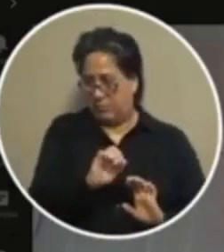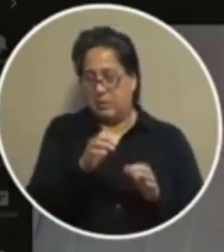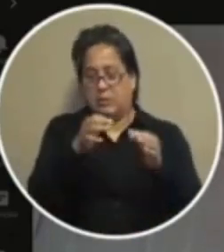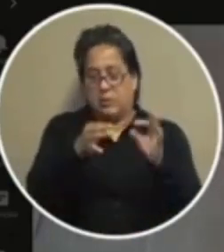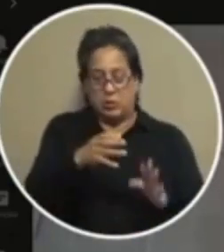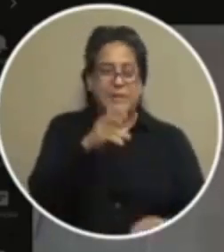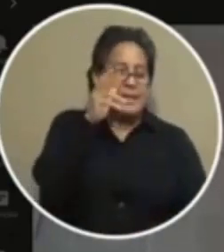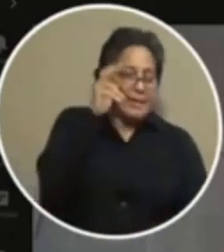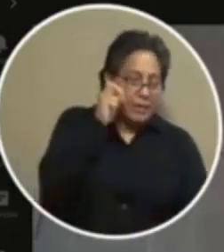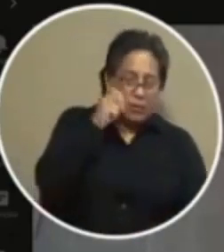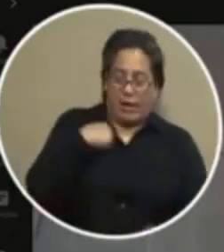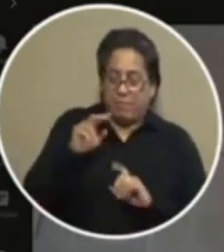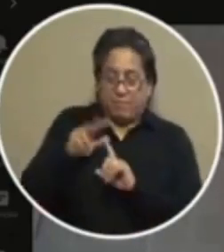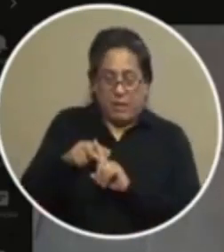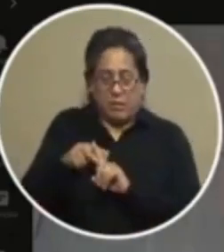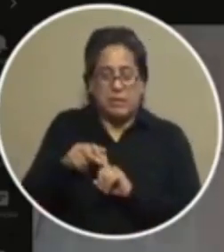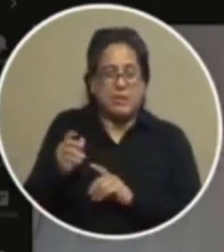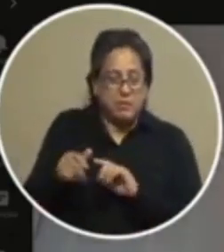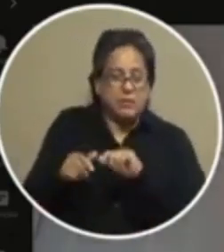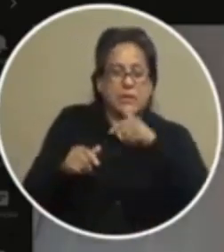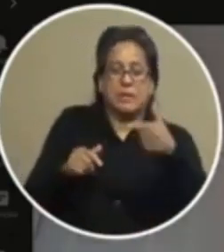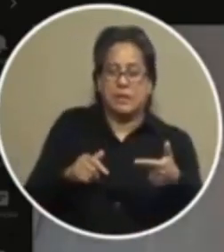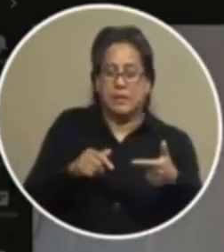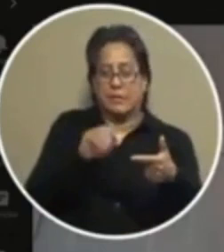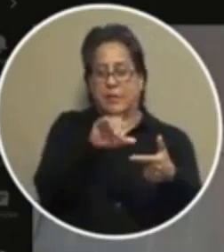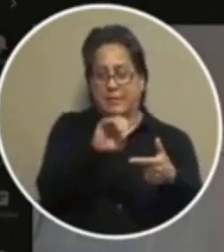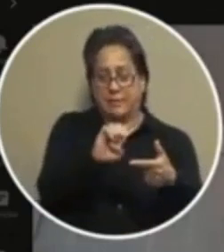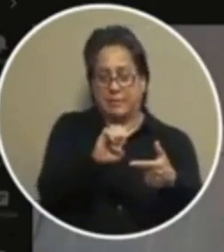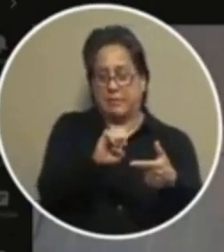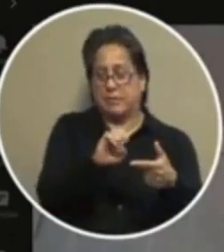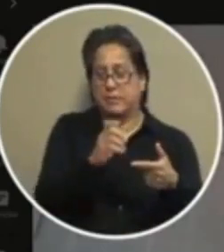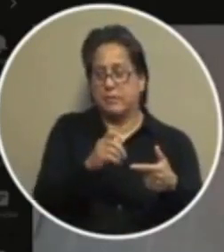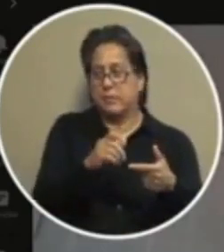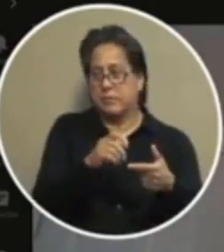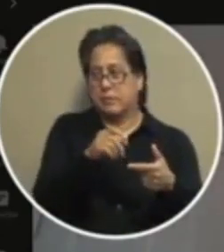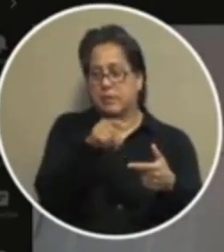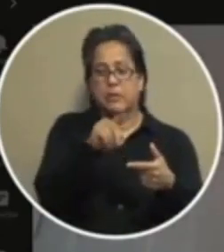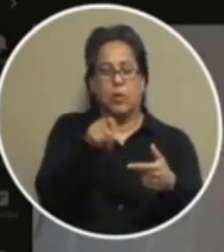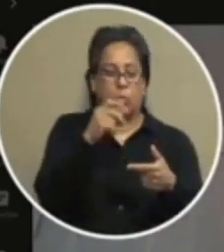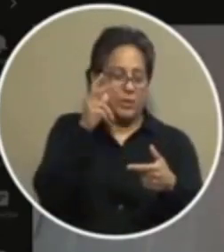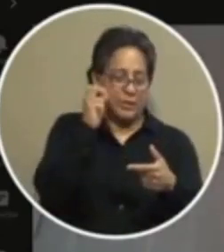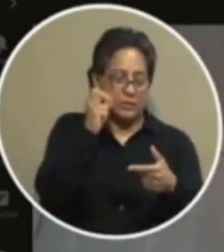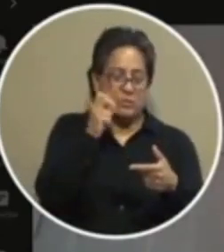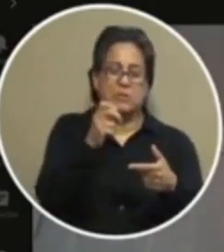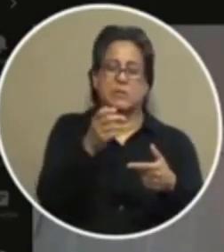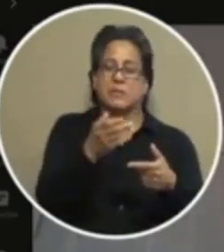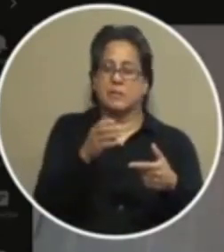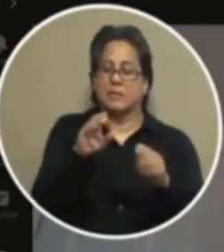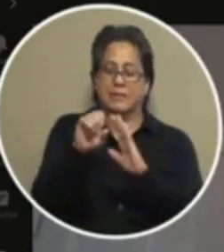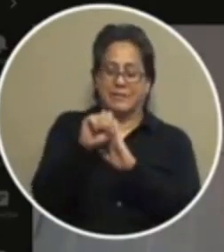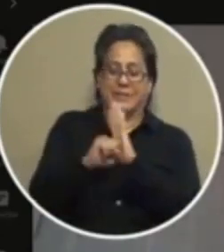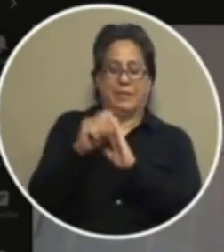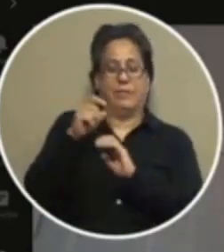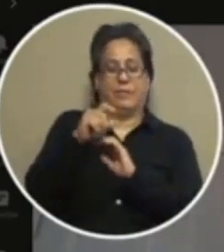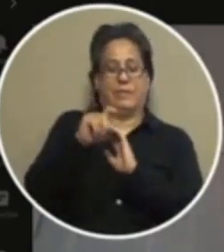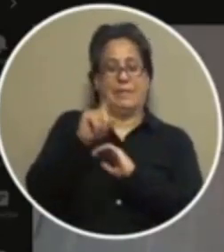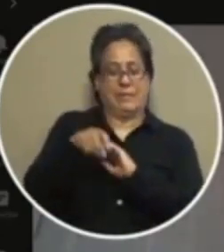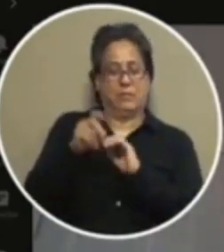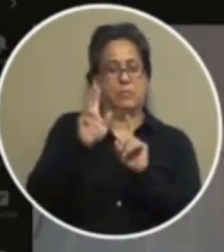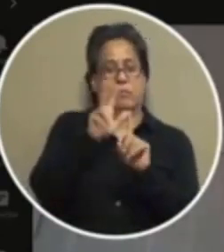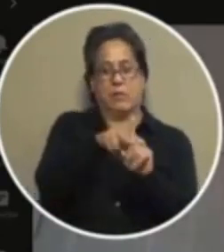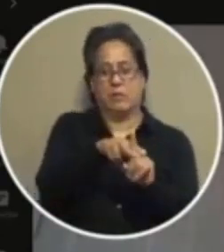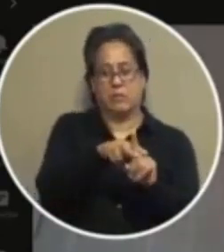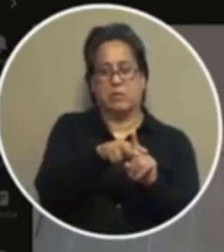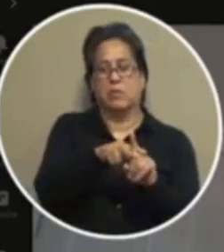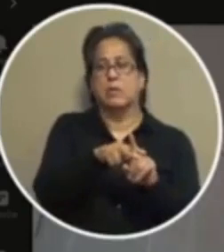hears the case that i filed he doesn't hear the case he wants to have filed he only hears the cases that the state of texas filed and then we